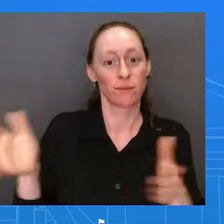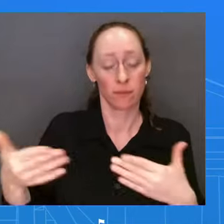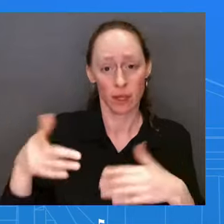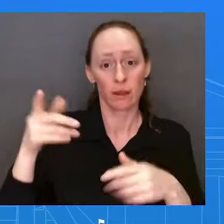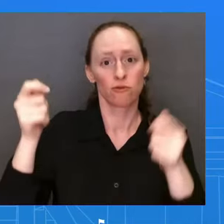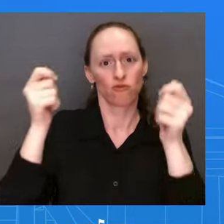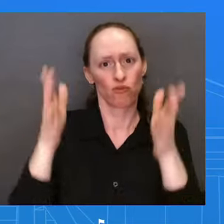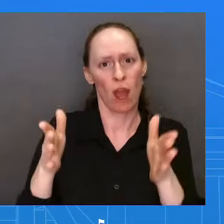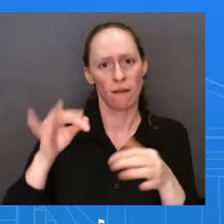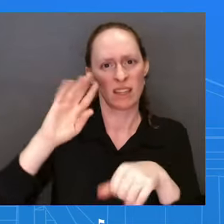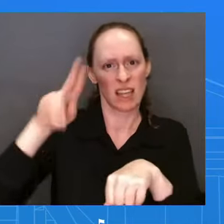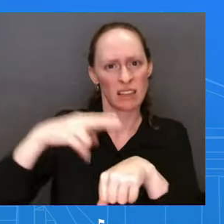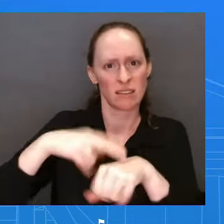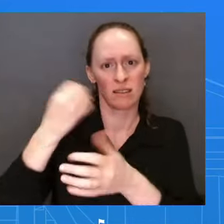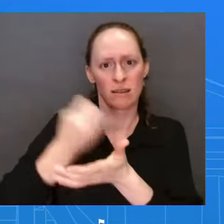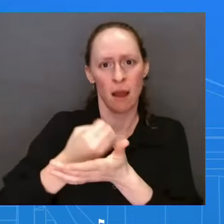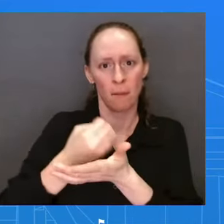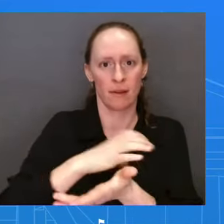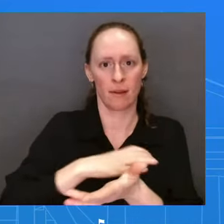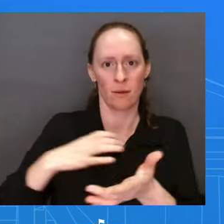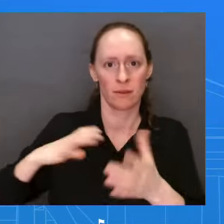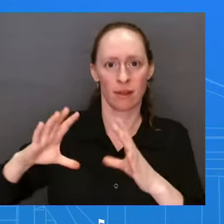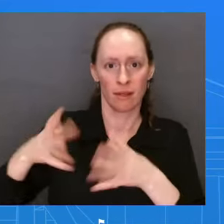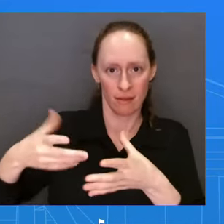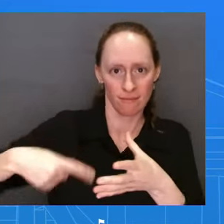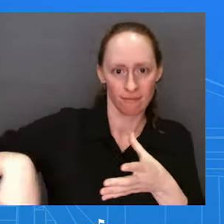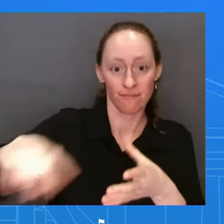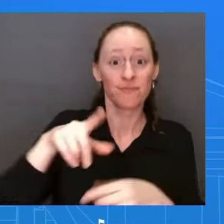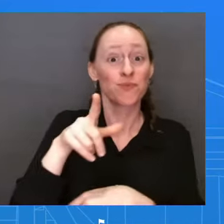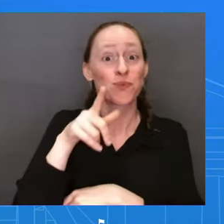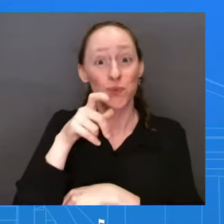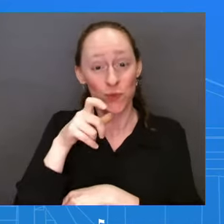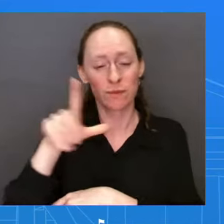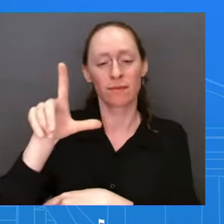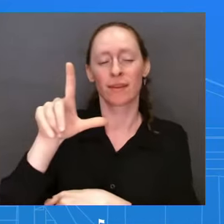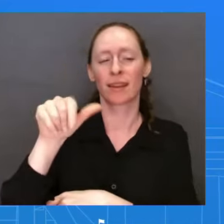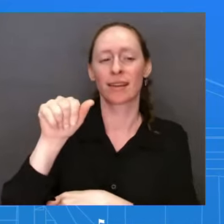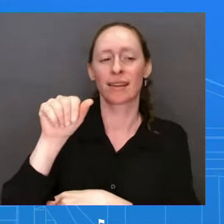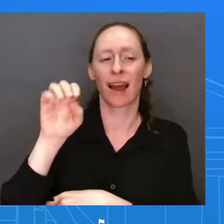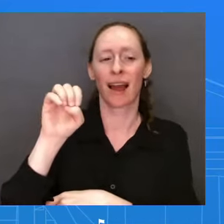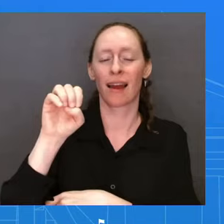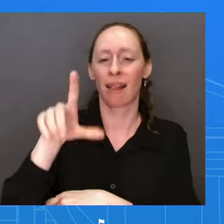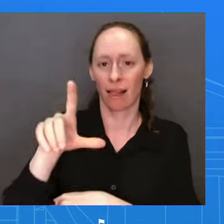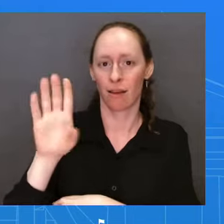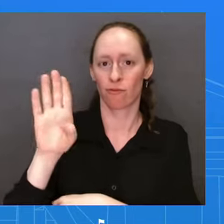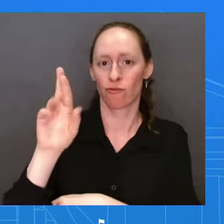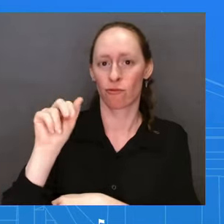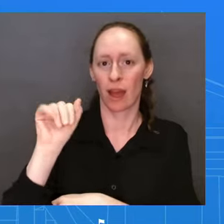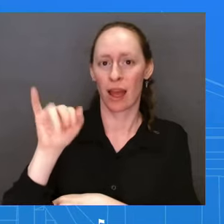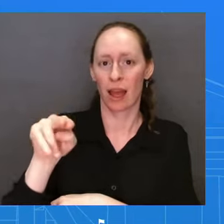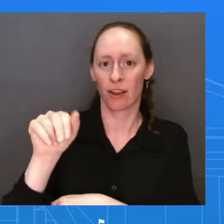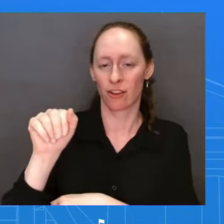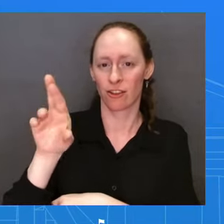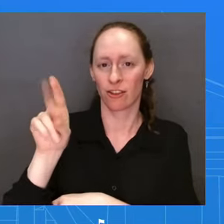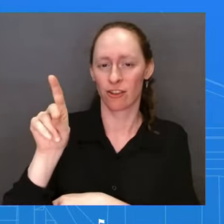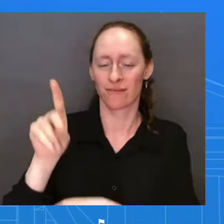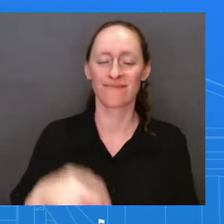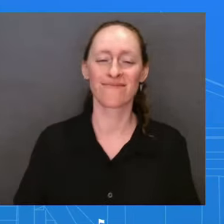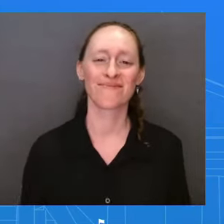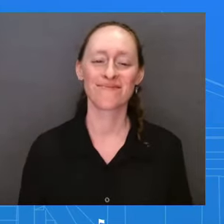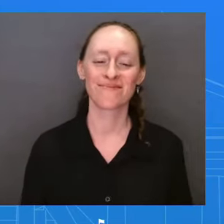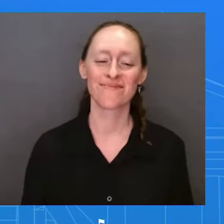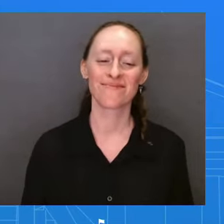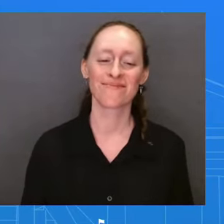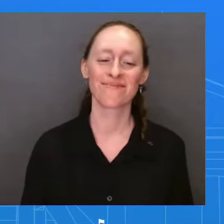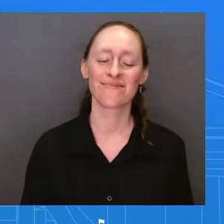at the podium for the first time. Lael, as many of you may already know, brings a tremendous amount of experience to the President's economic team. Having